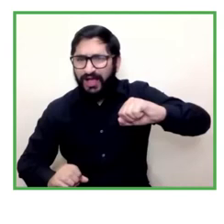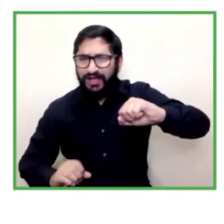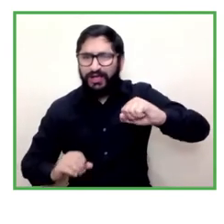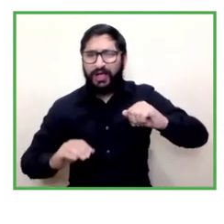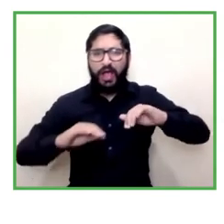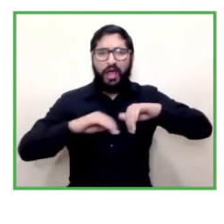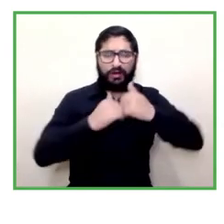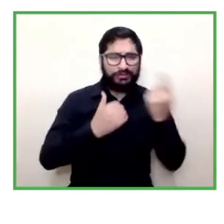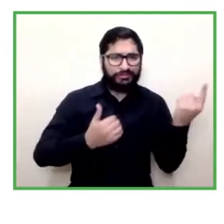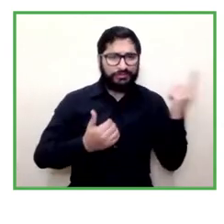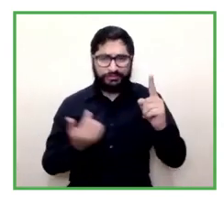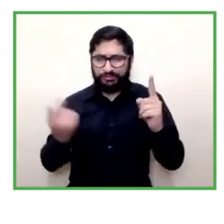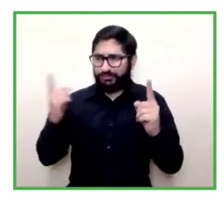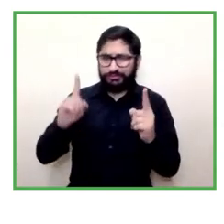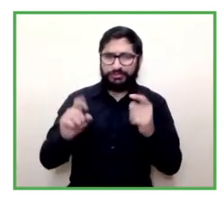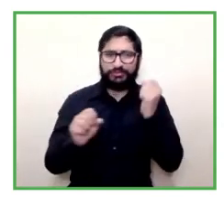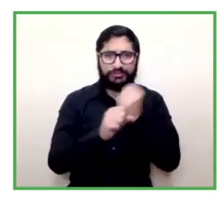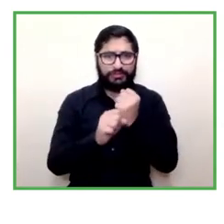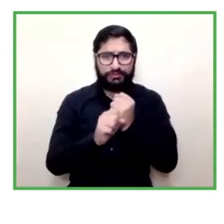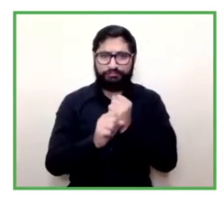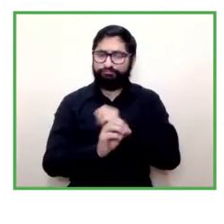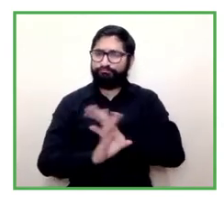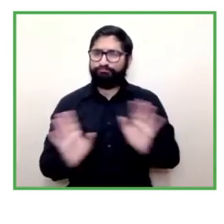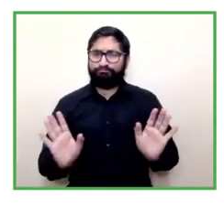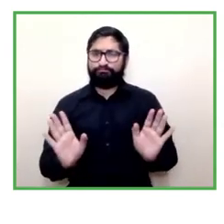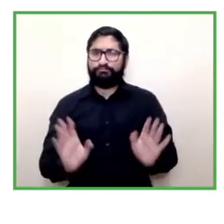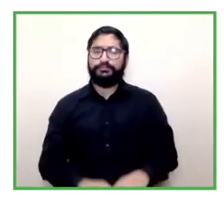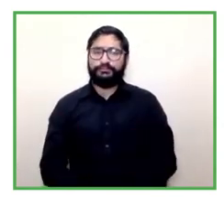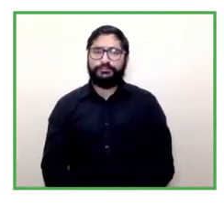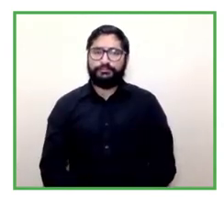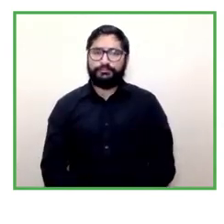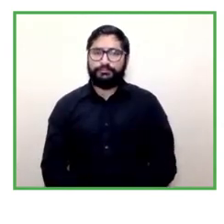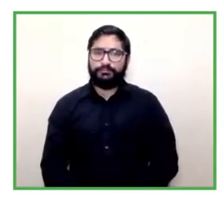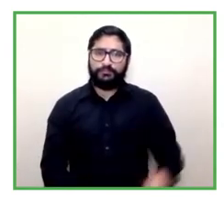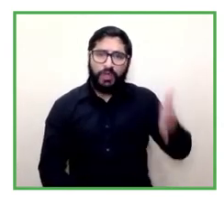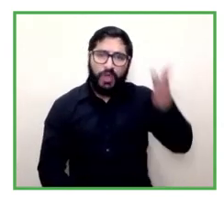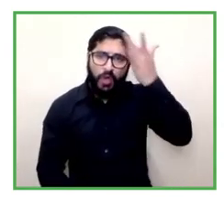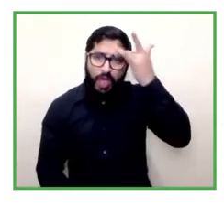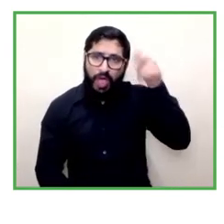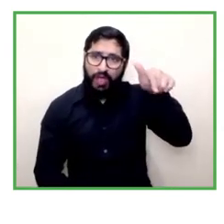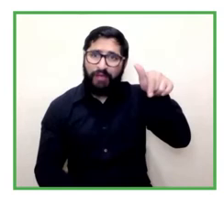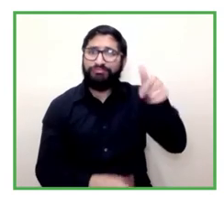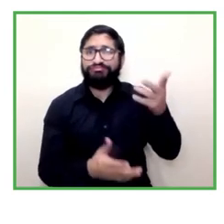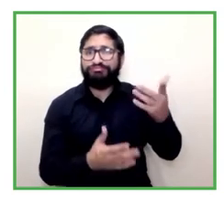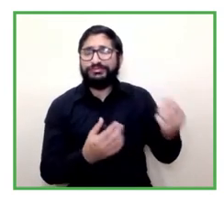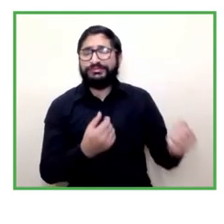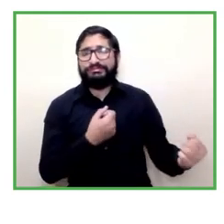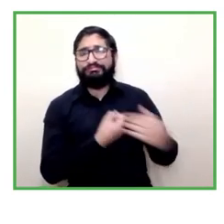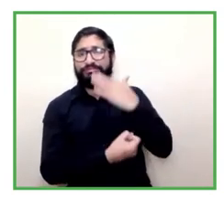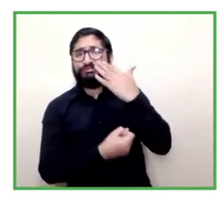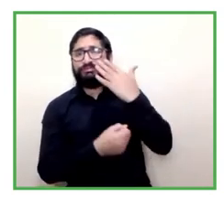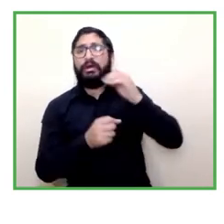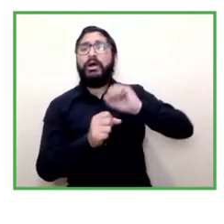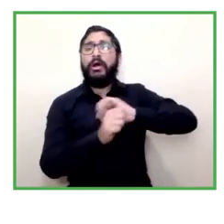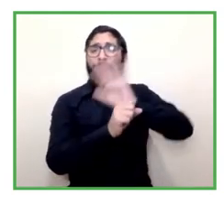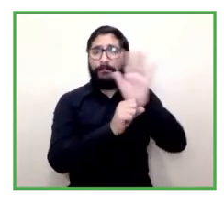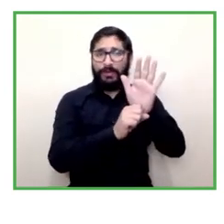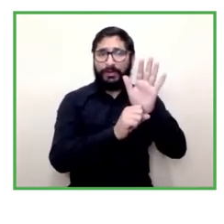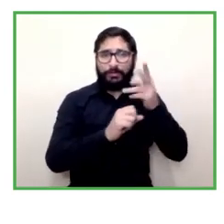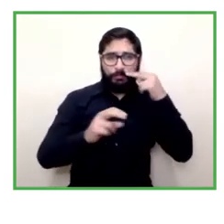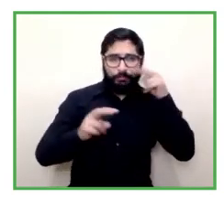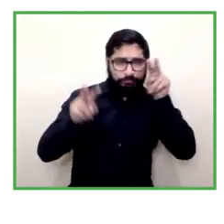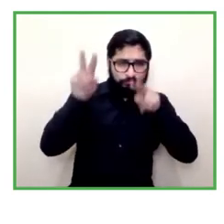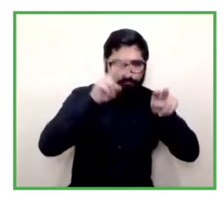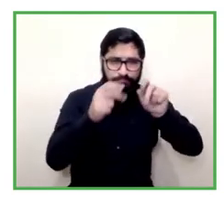those jobs will not be executed will not be performed in the way they used to but we